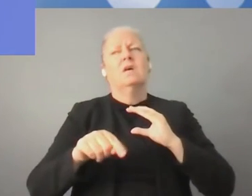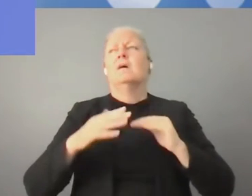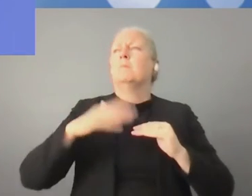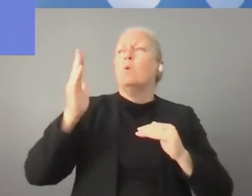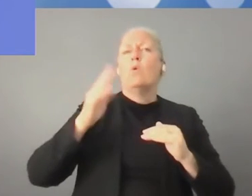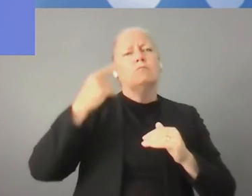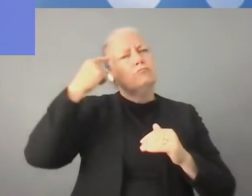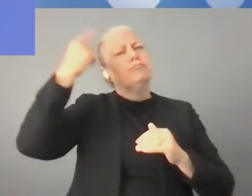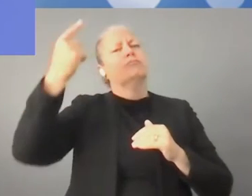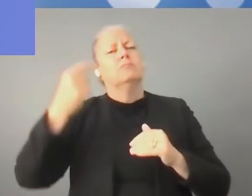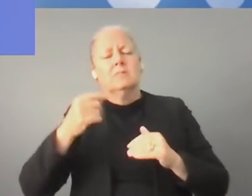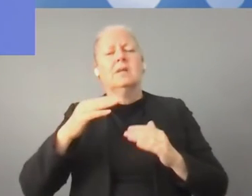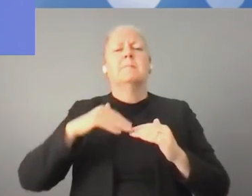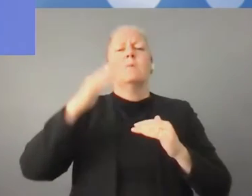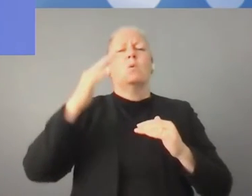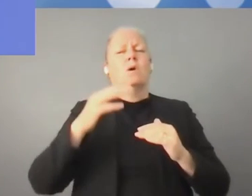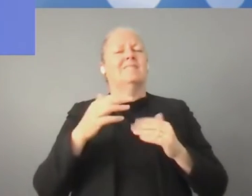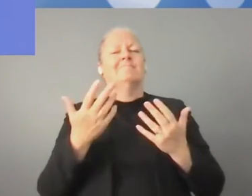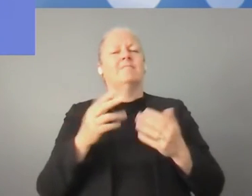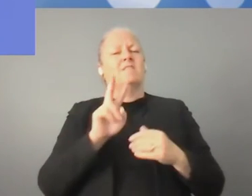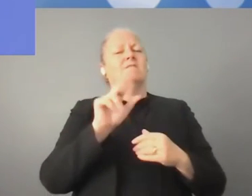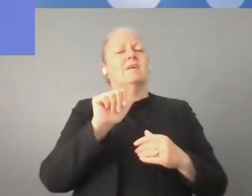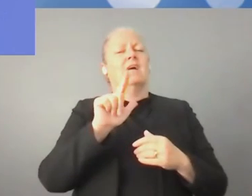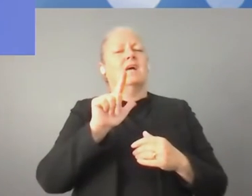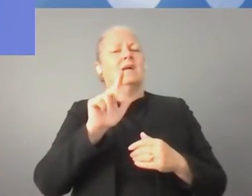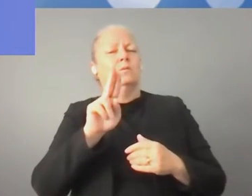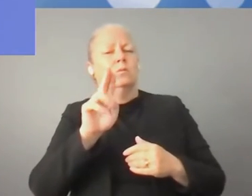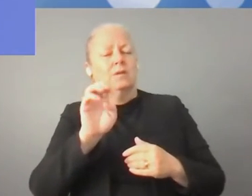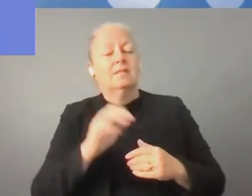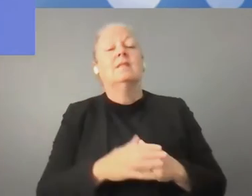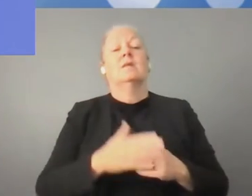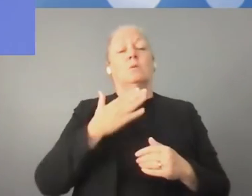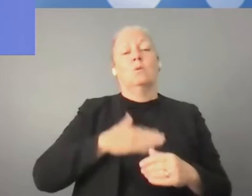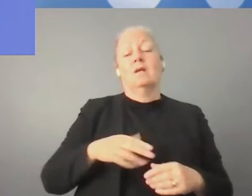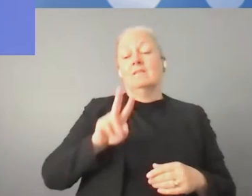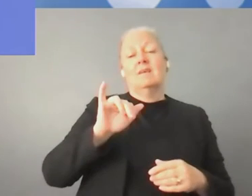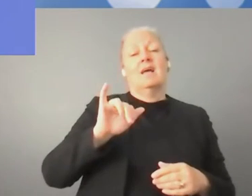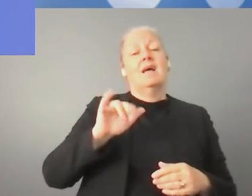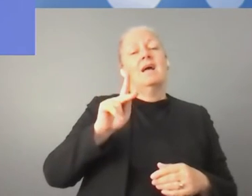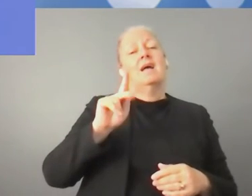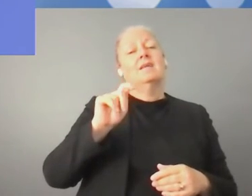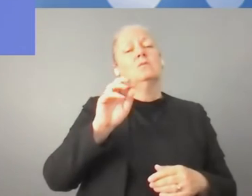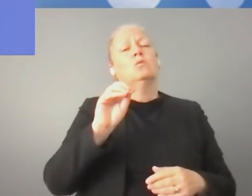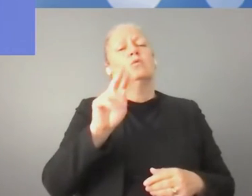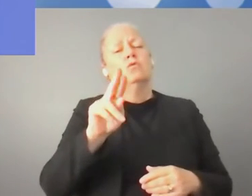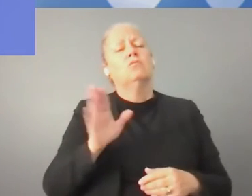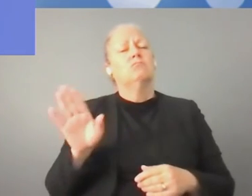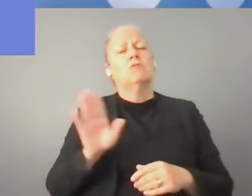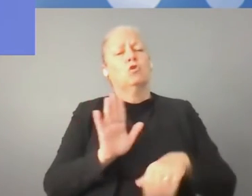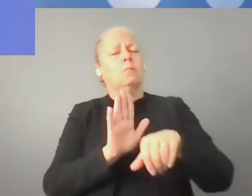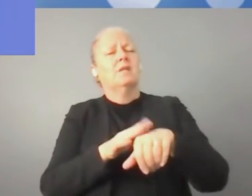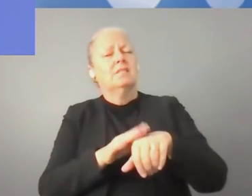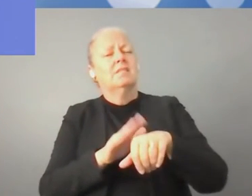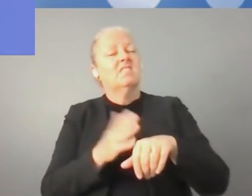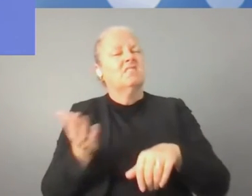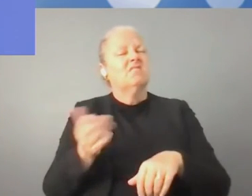more value. So now there is a time for Mr. Viktor Smakarovs and your comment on that question on the investment